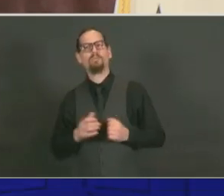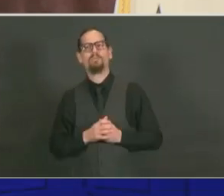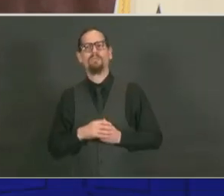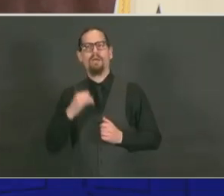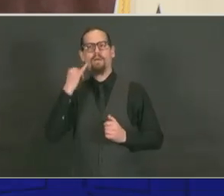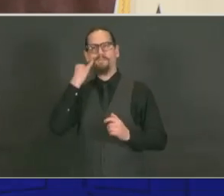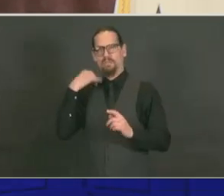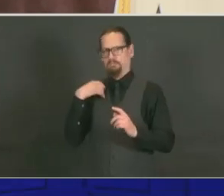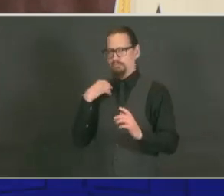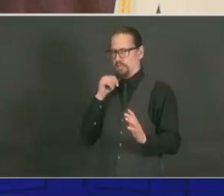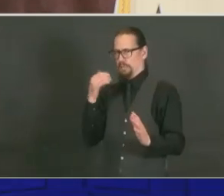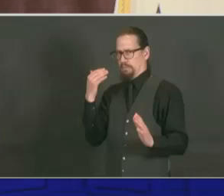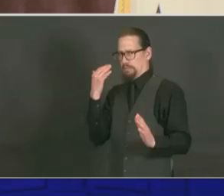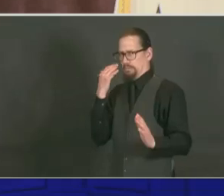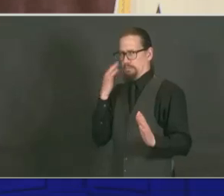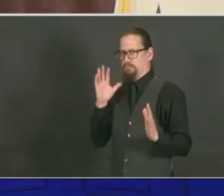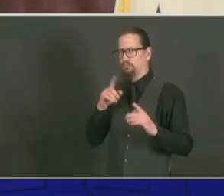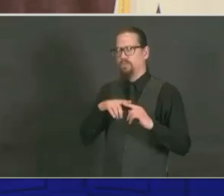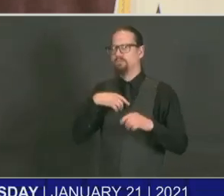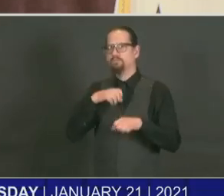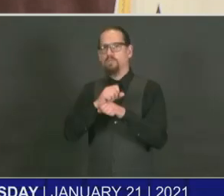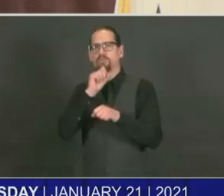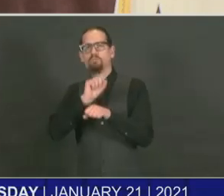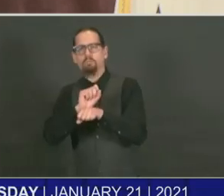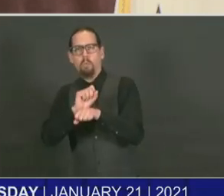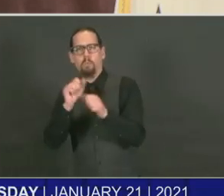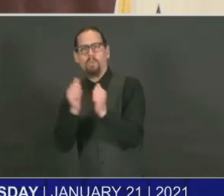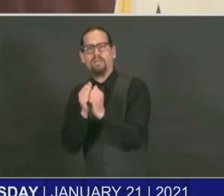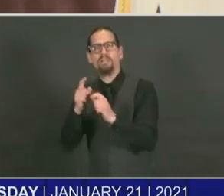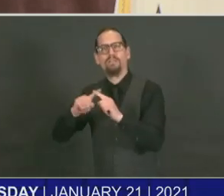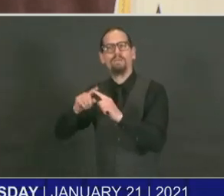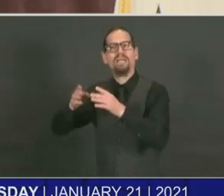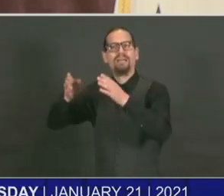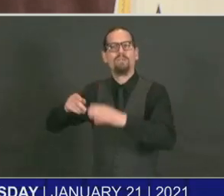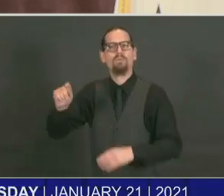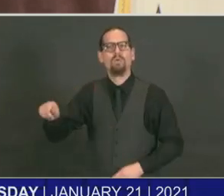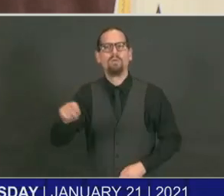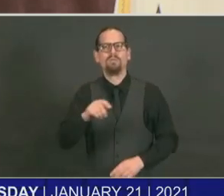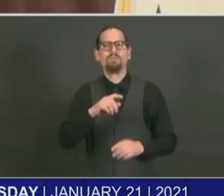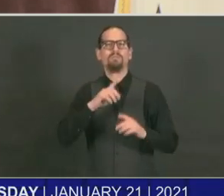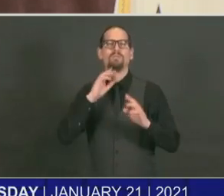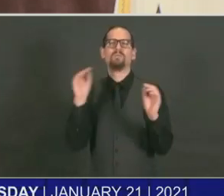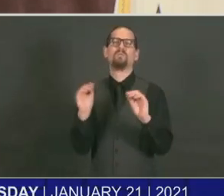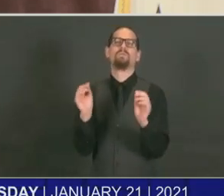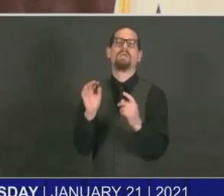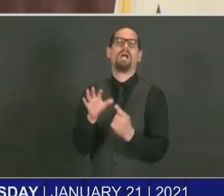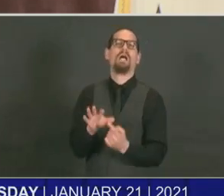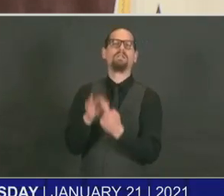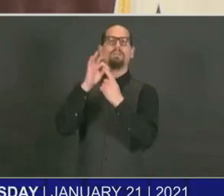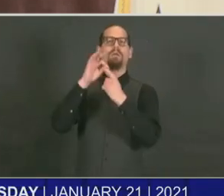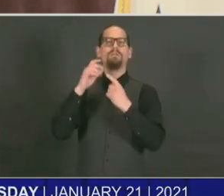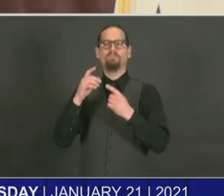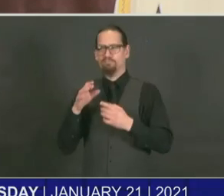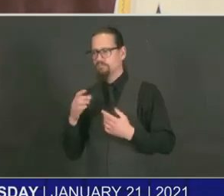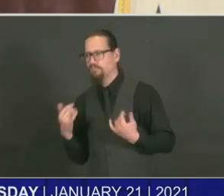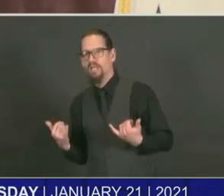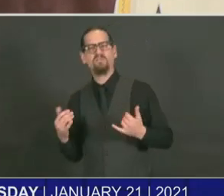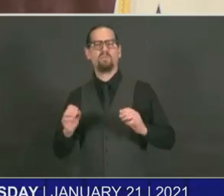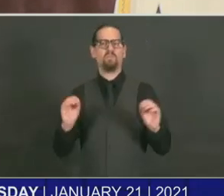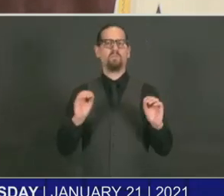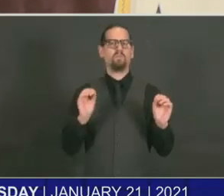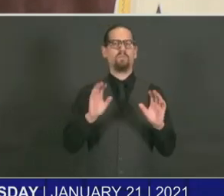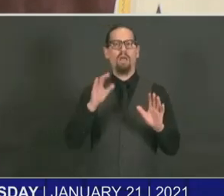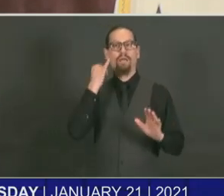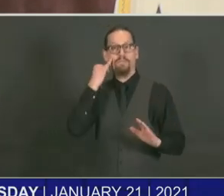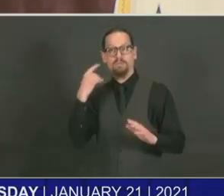different exceptions that are done at this point in time. But if we have additional information